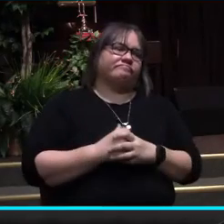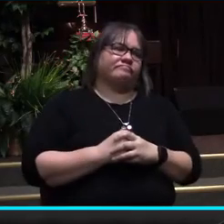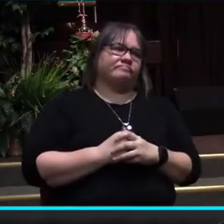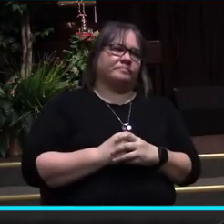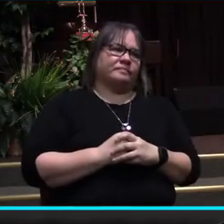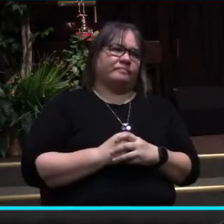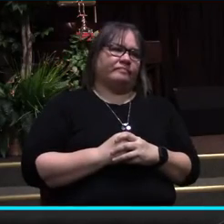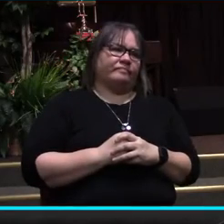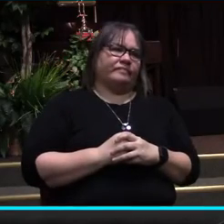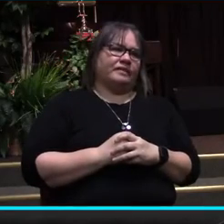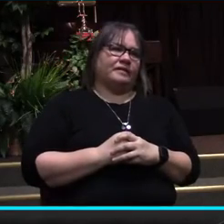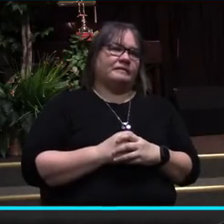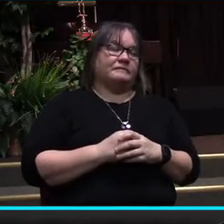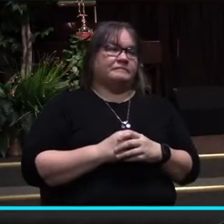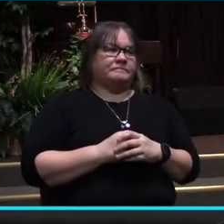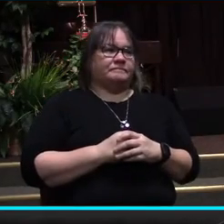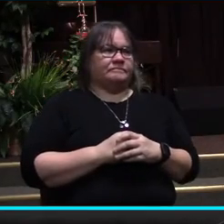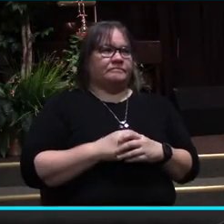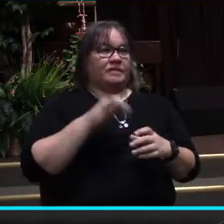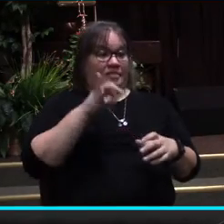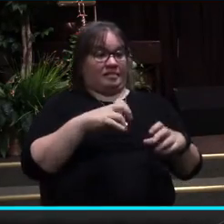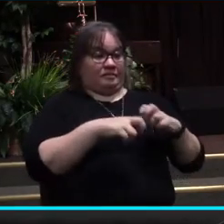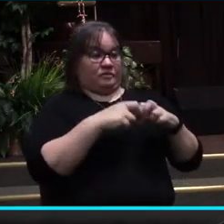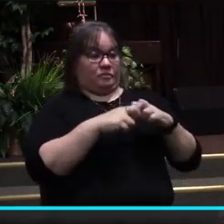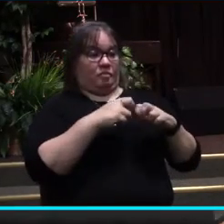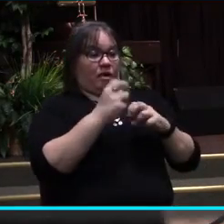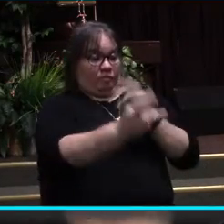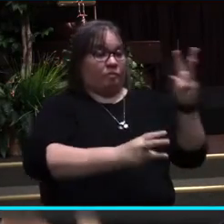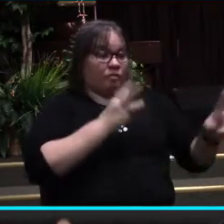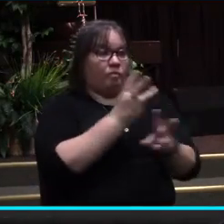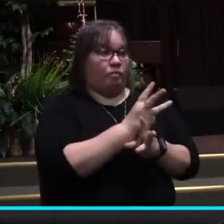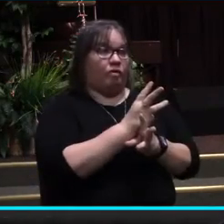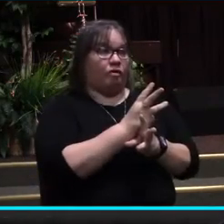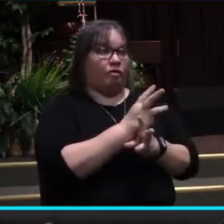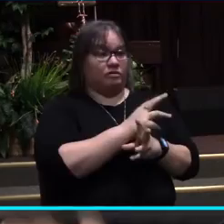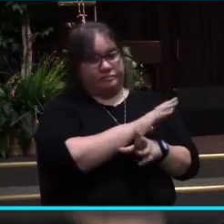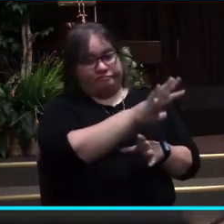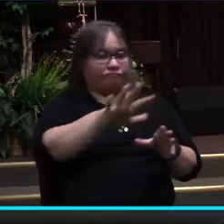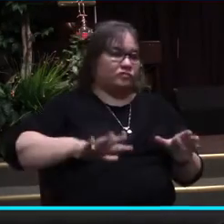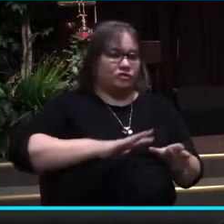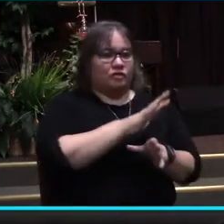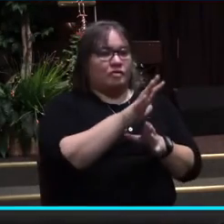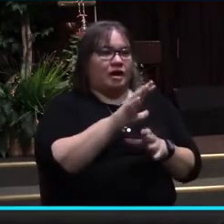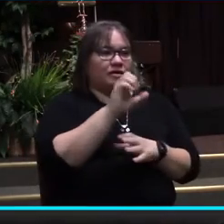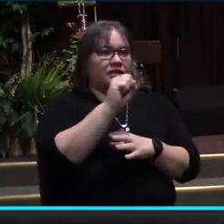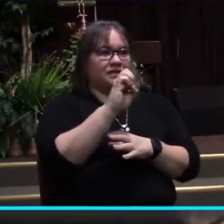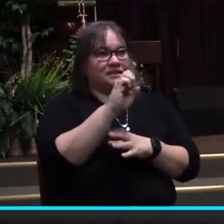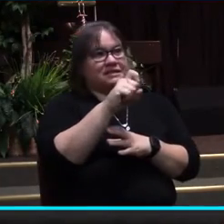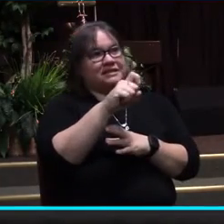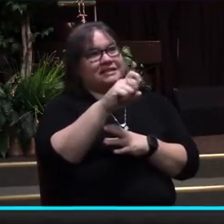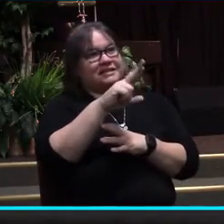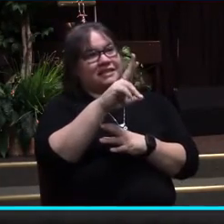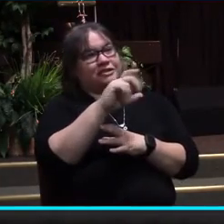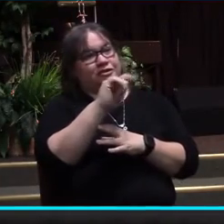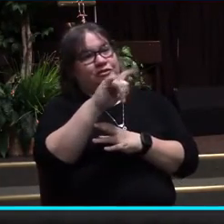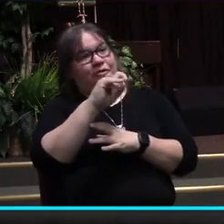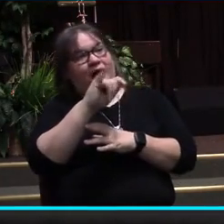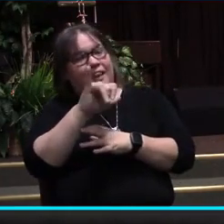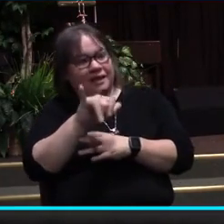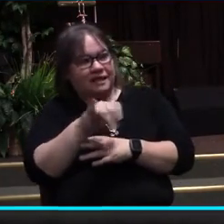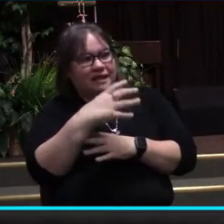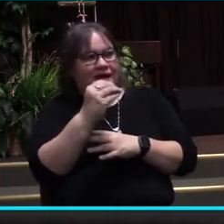friends is the problem with the modern worldviews surrounding sexuality and gender